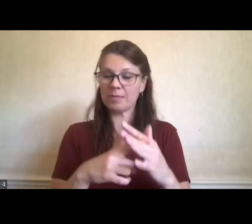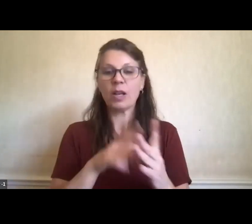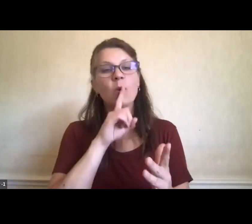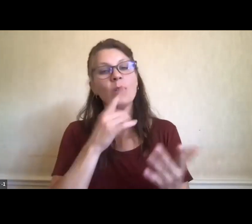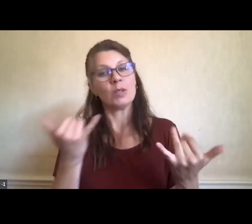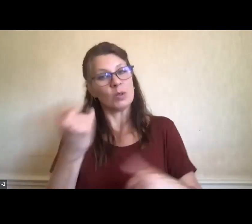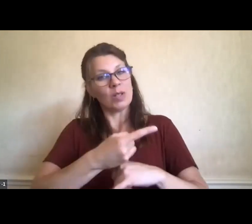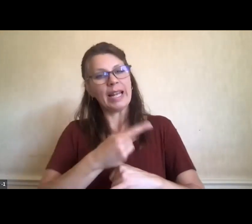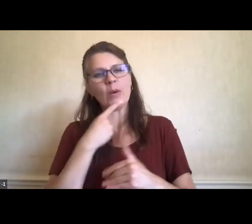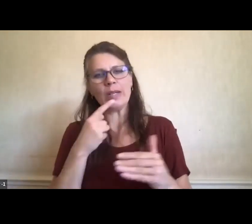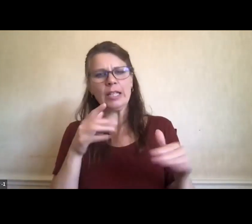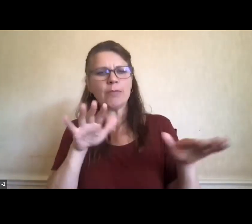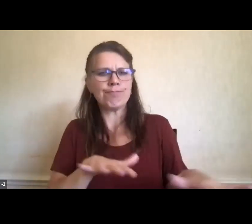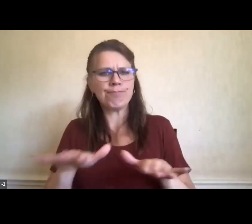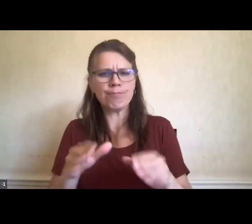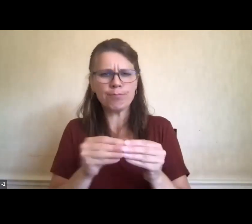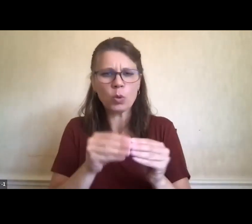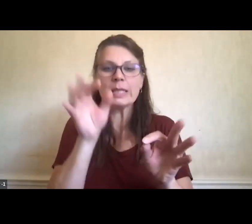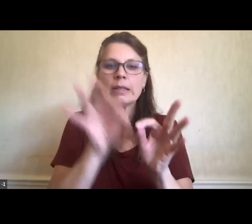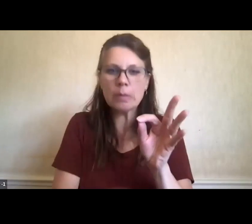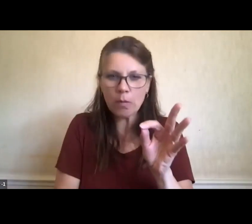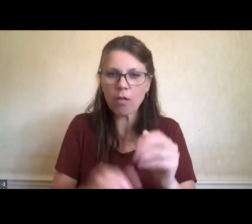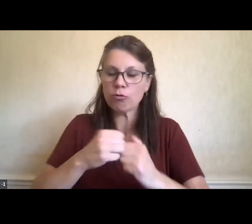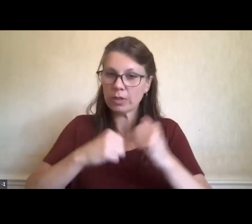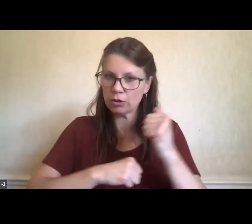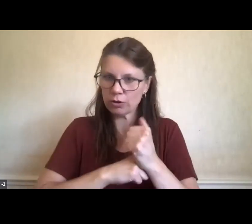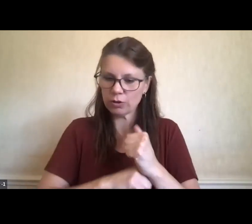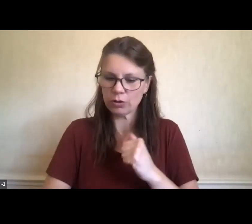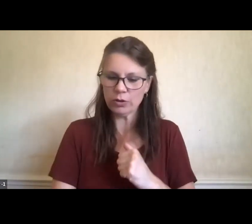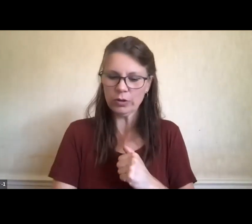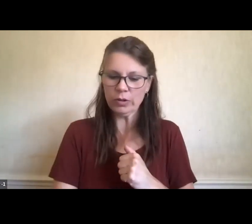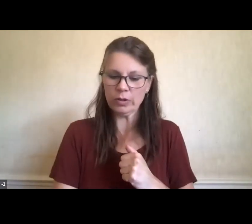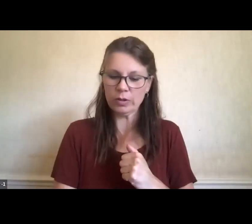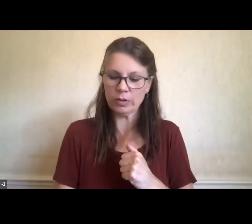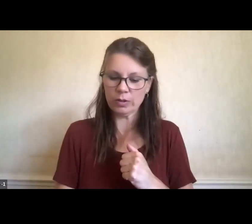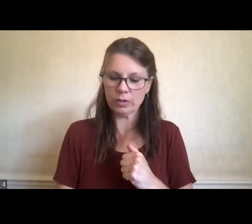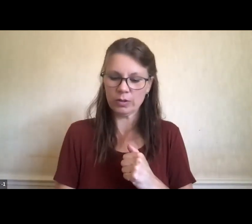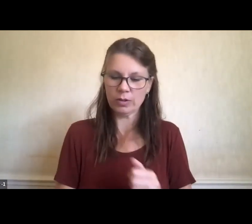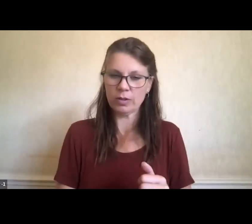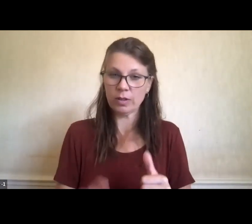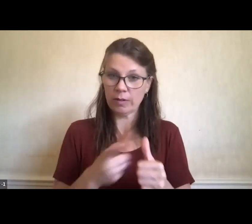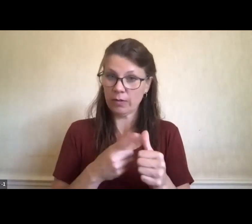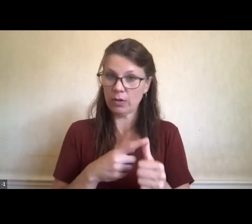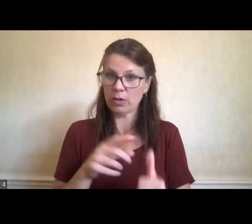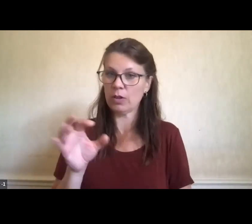for our dialogue today. We are going to first hear from Frank